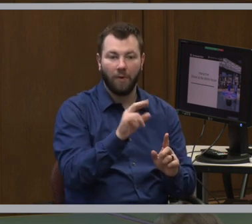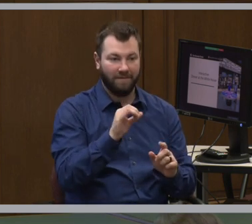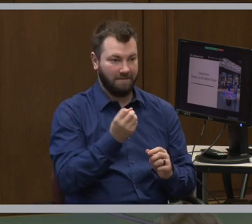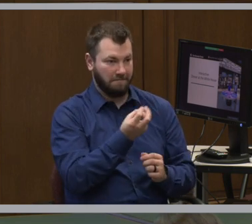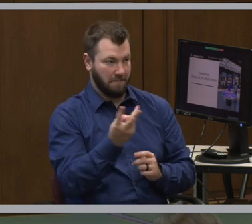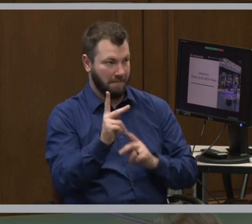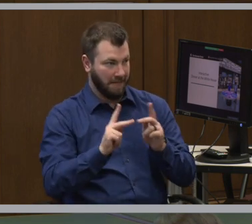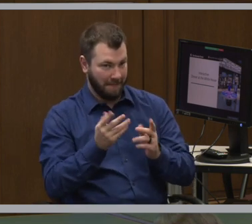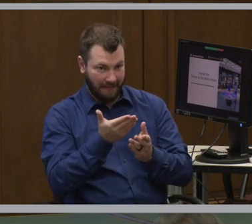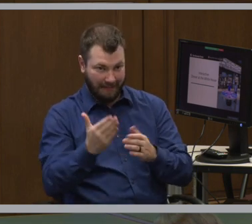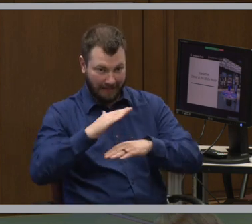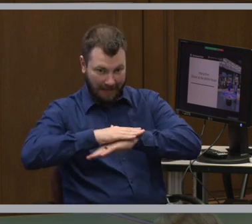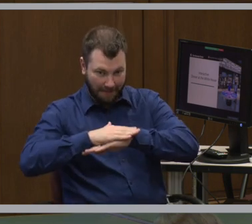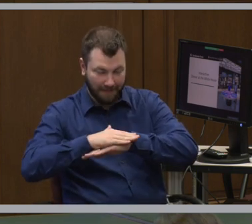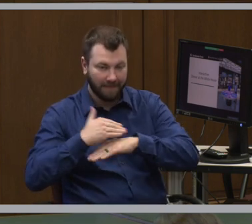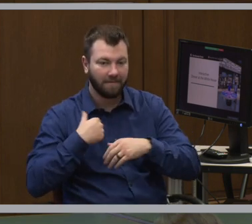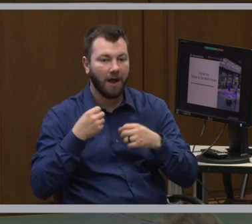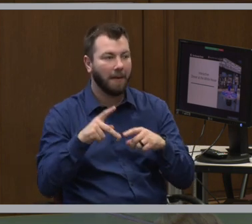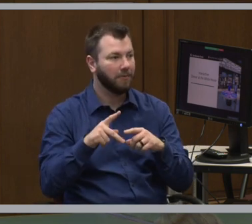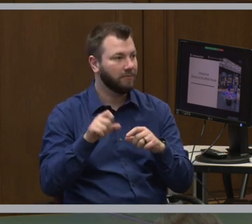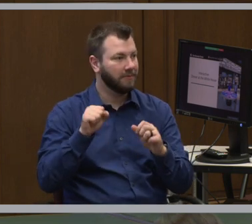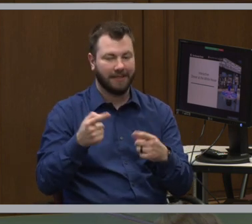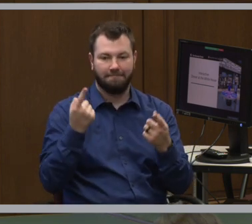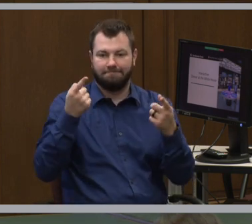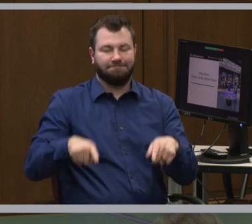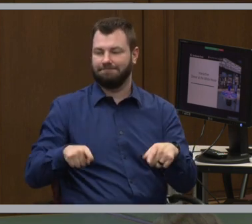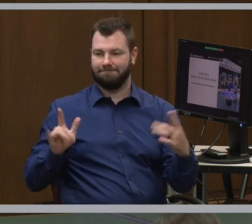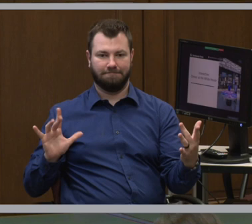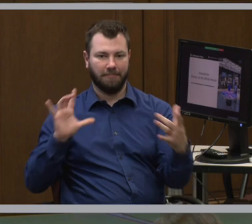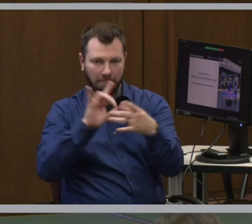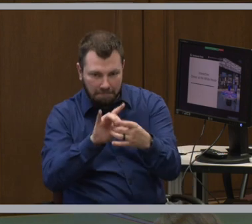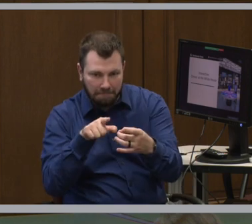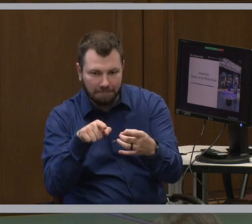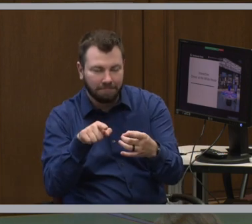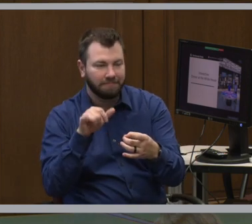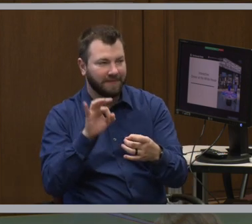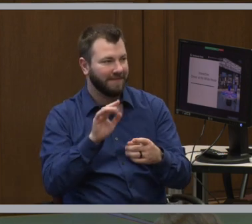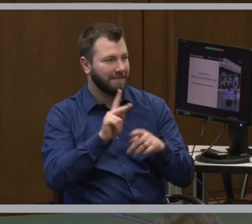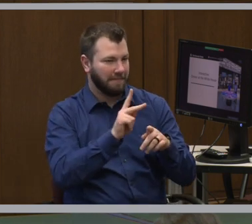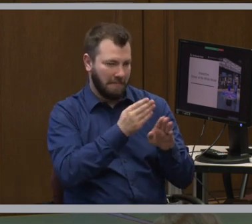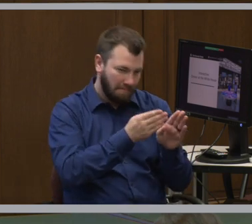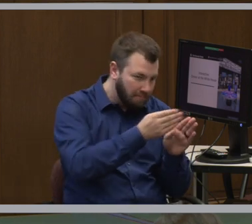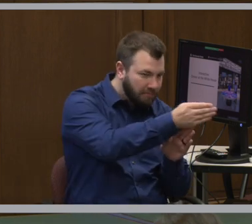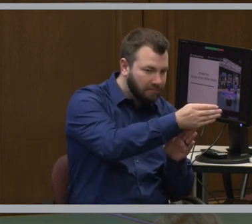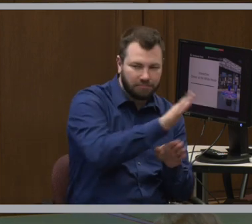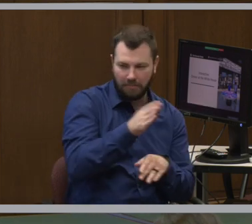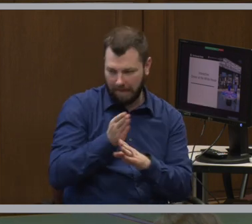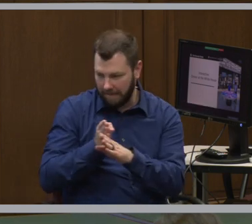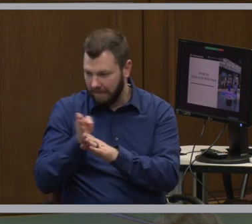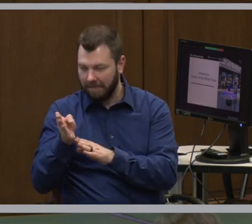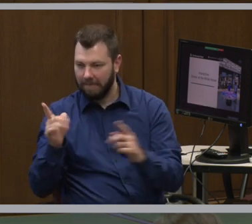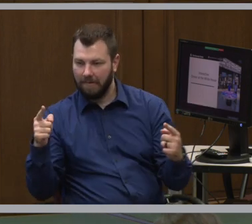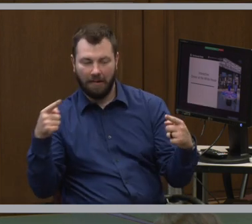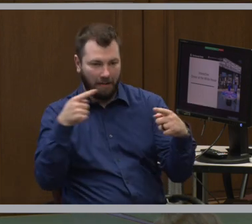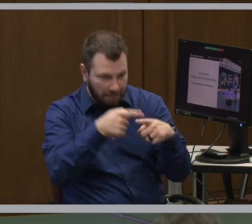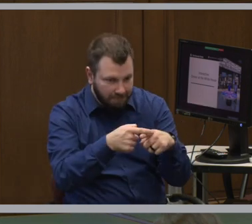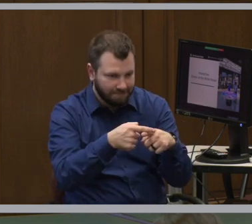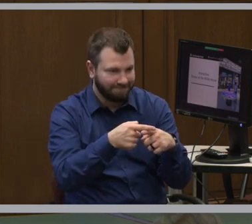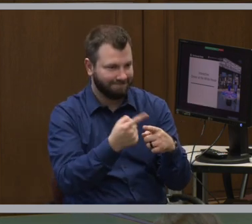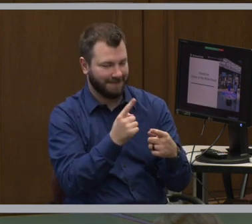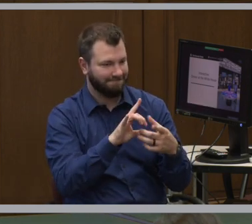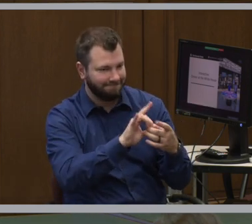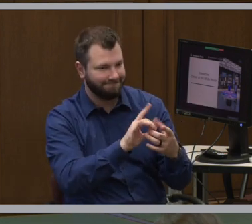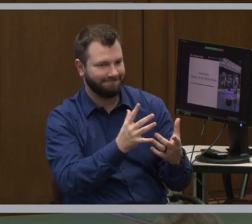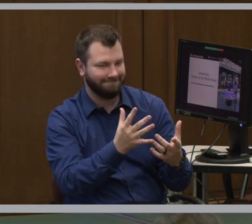there are opportunities for spontaneous connections. If multiple people from different disciplines hone in on different connections.